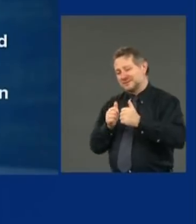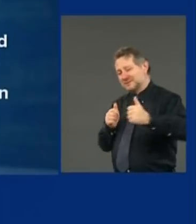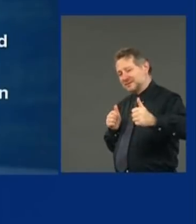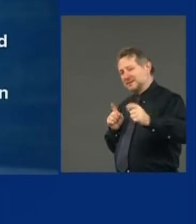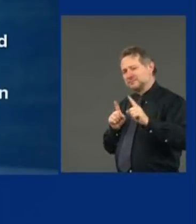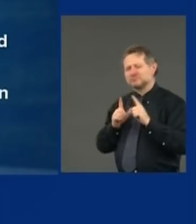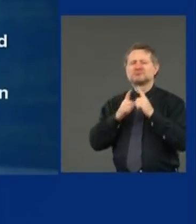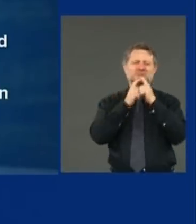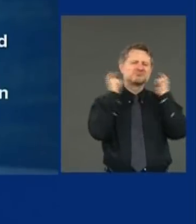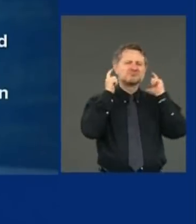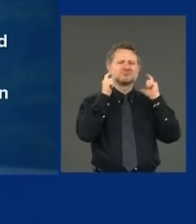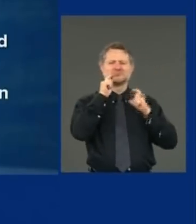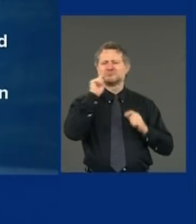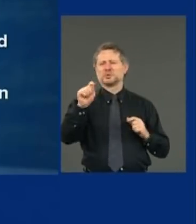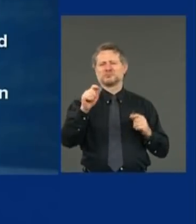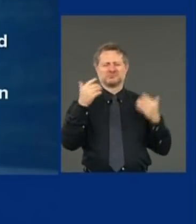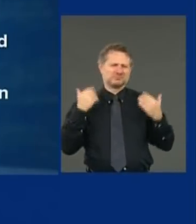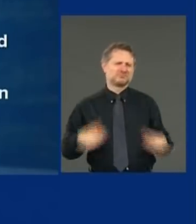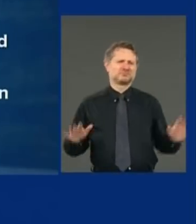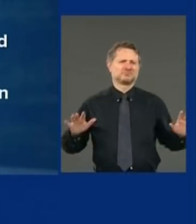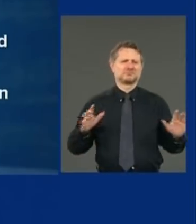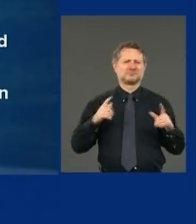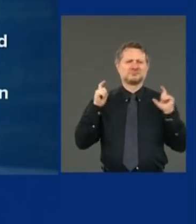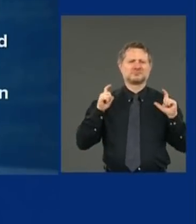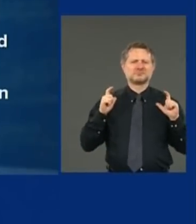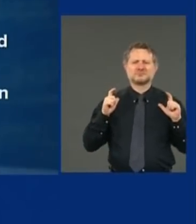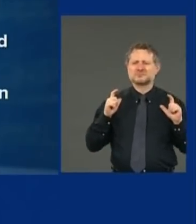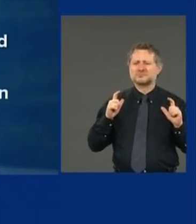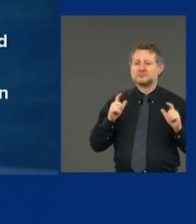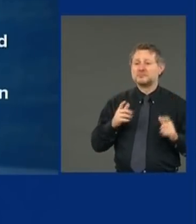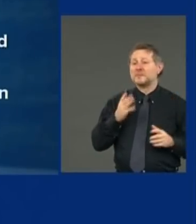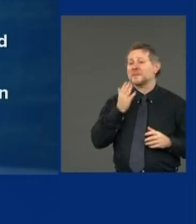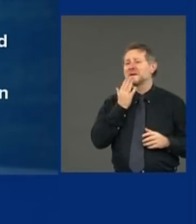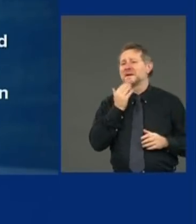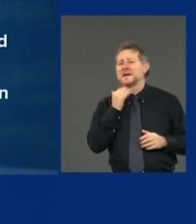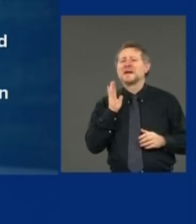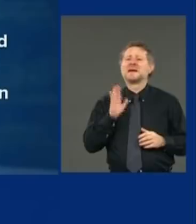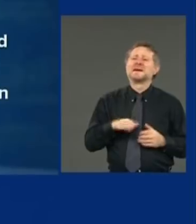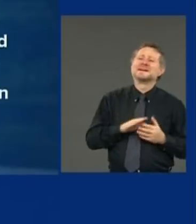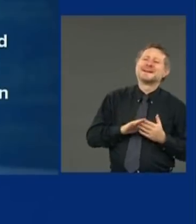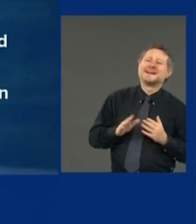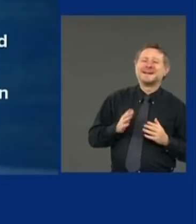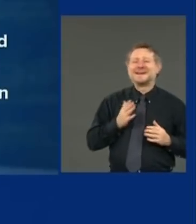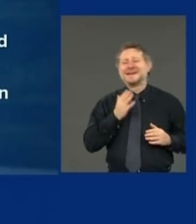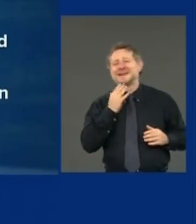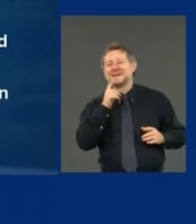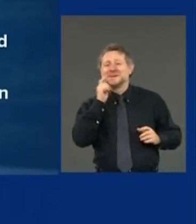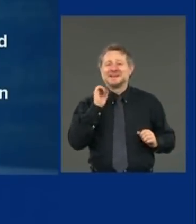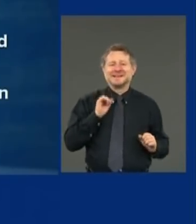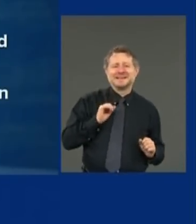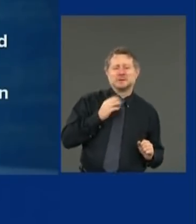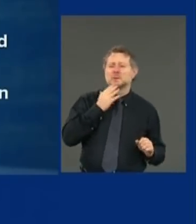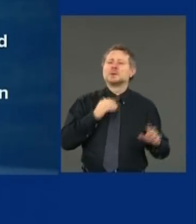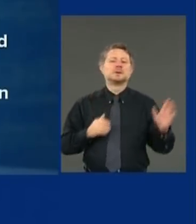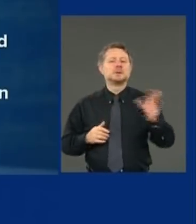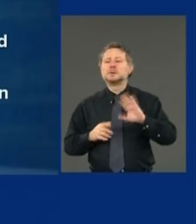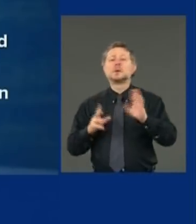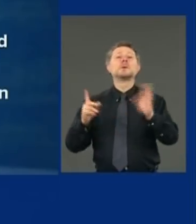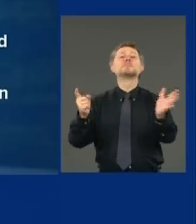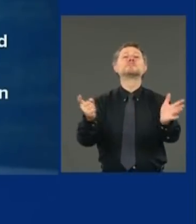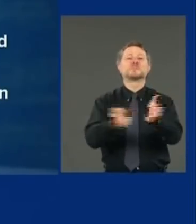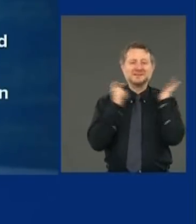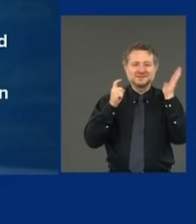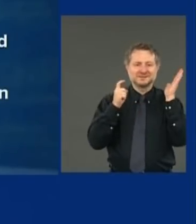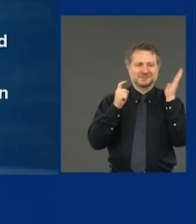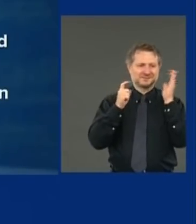mandatory. It is not just a nice thing to do, a responsible thing to do for